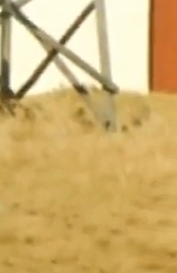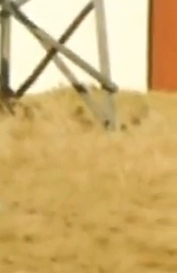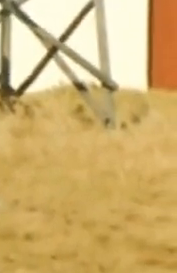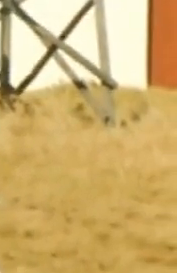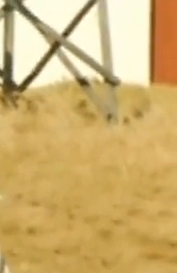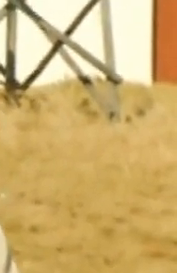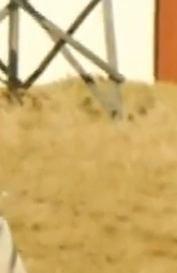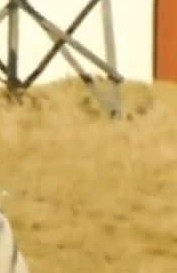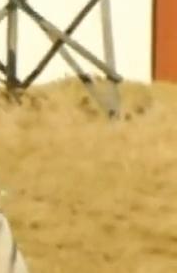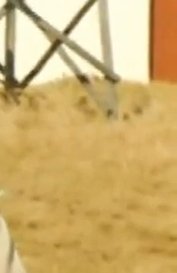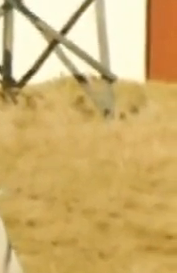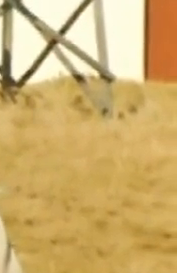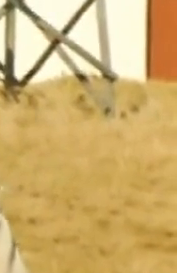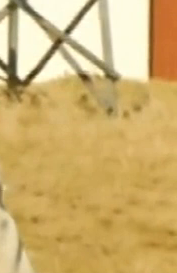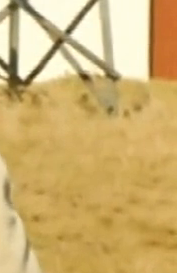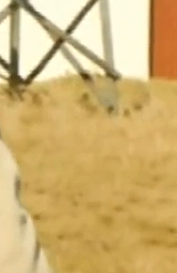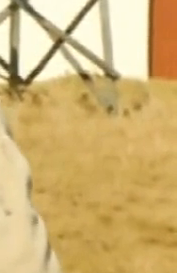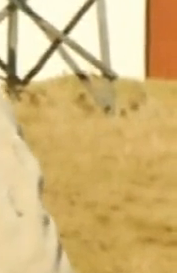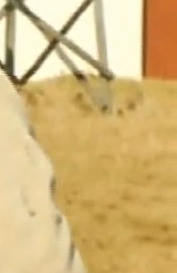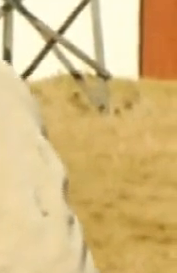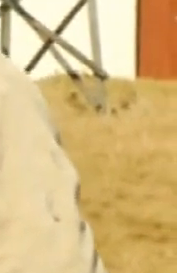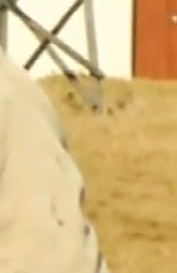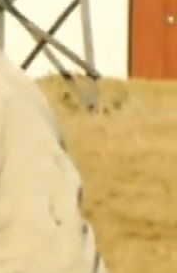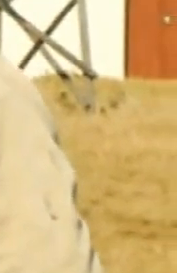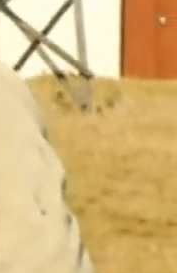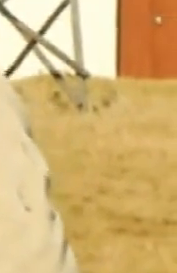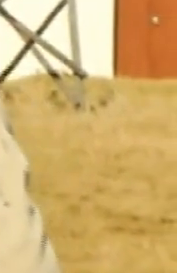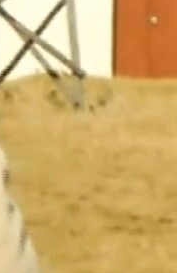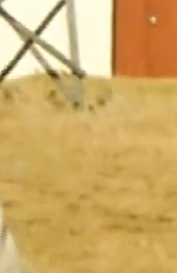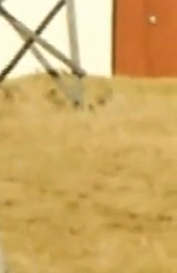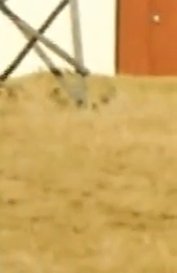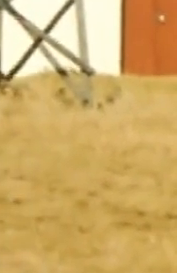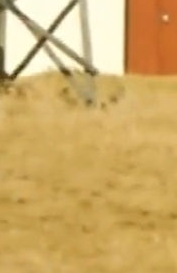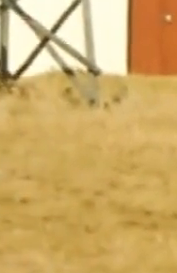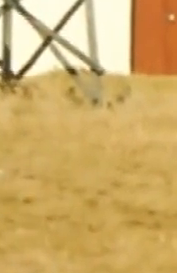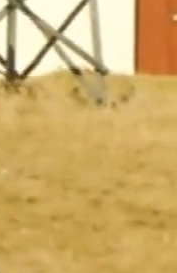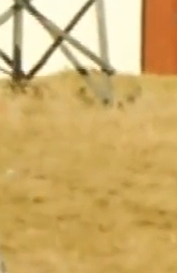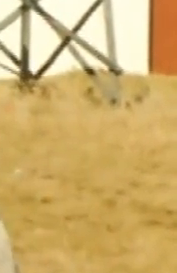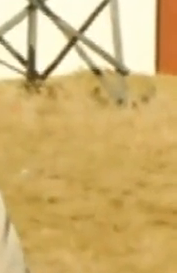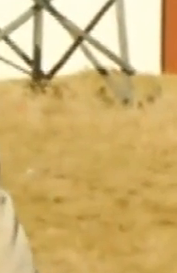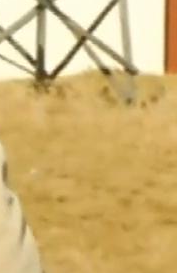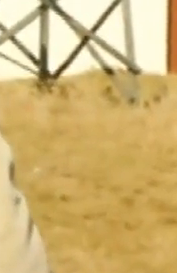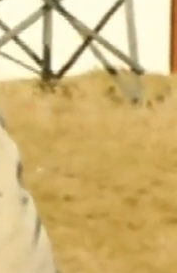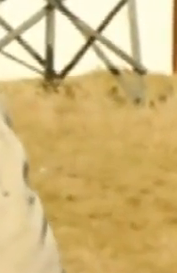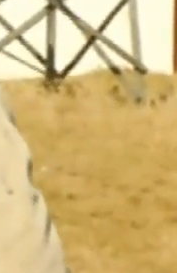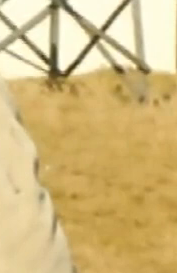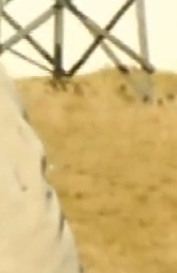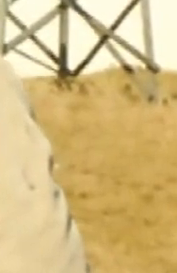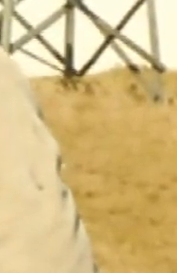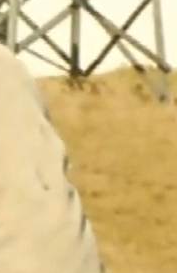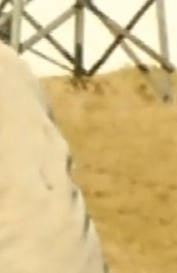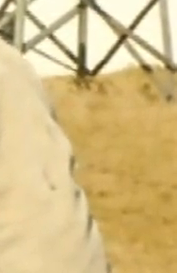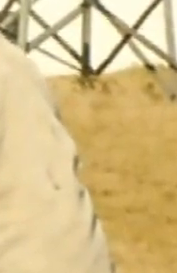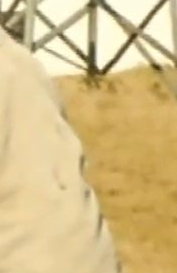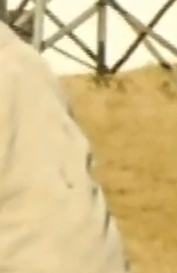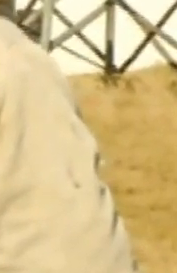place. How important now for young people like these ones to know the history of not only this